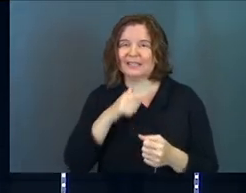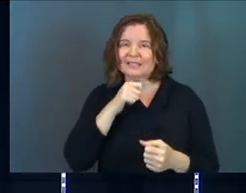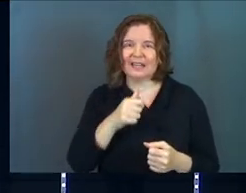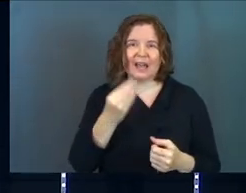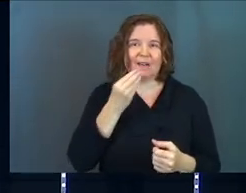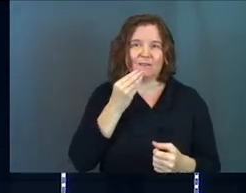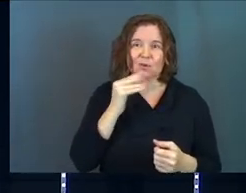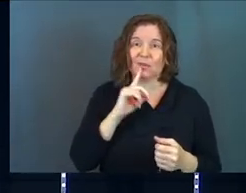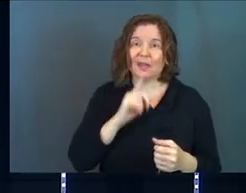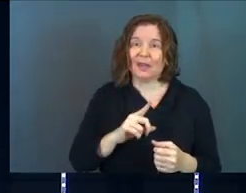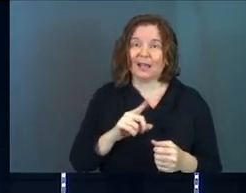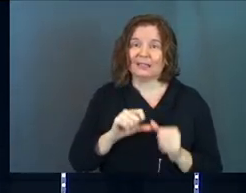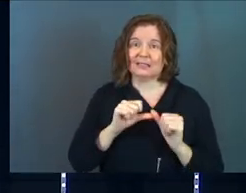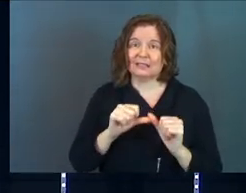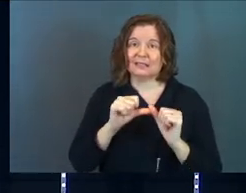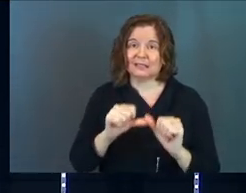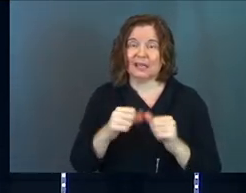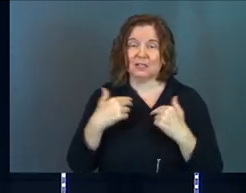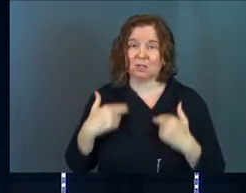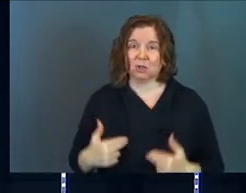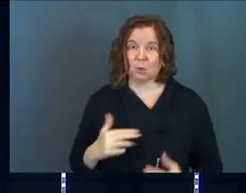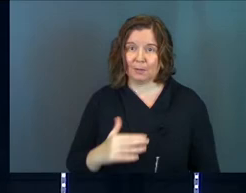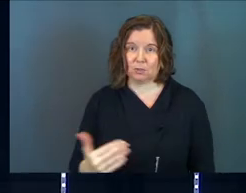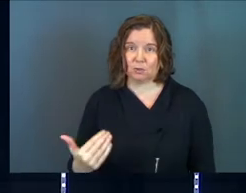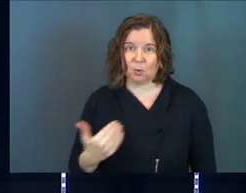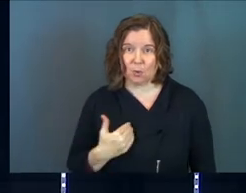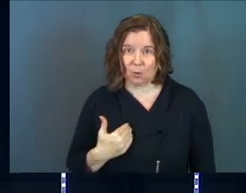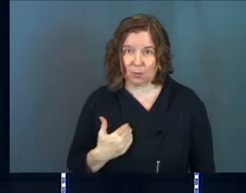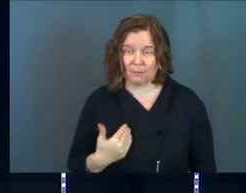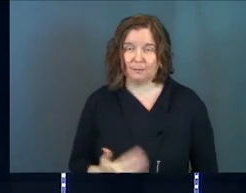is not food that actually sustains a human soul.